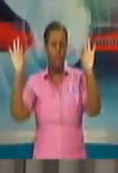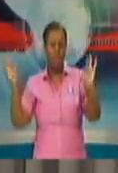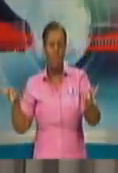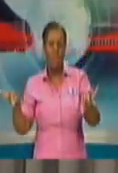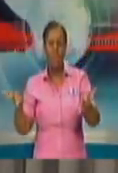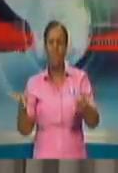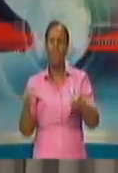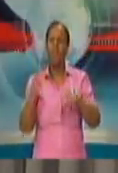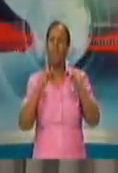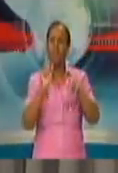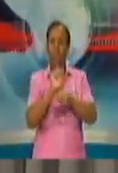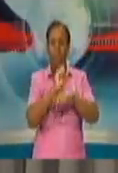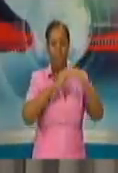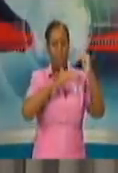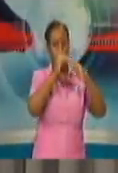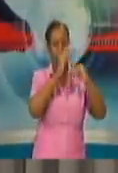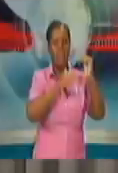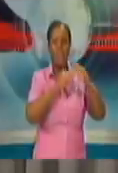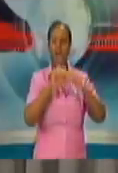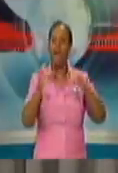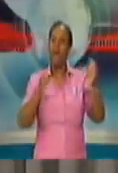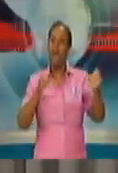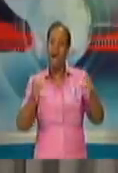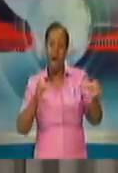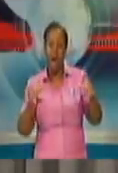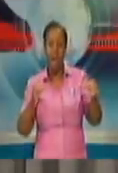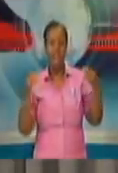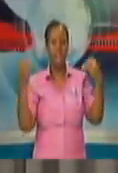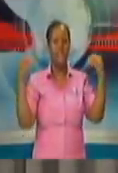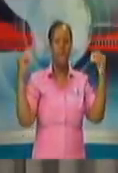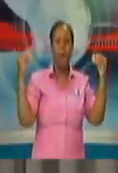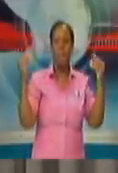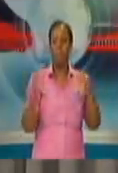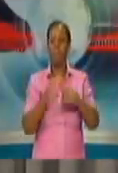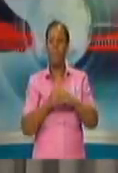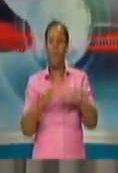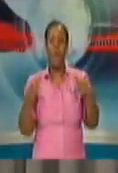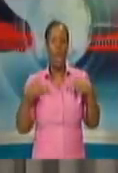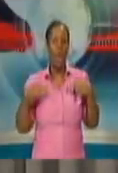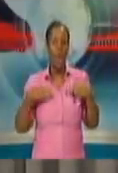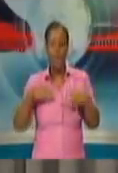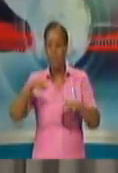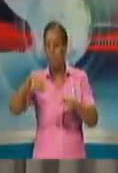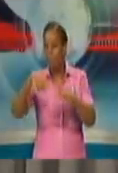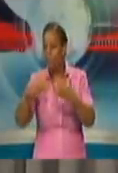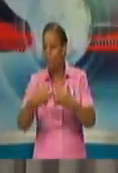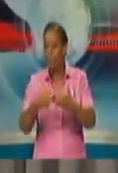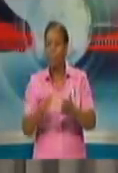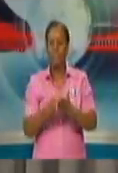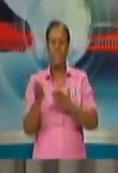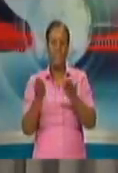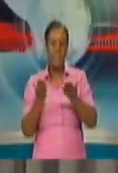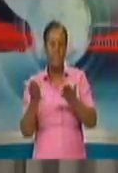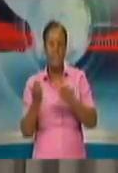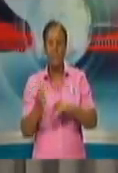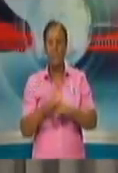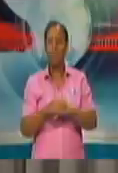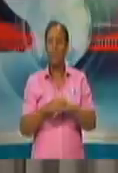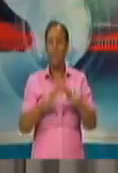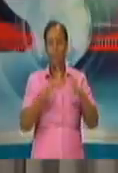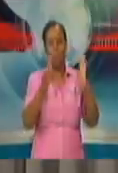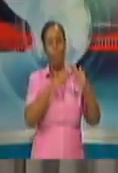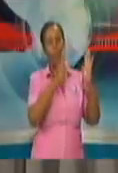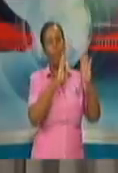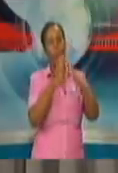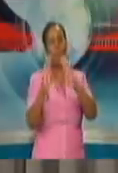as well as auto repairs, entire shops, laundry and dry cleaning services, those were accelerated, as the Prime Minister had said, from